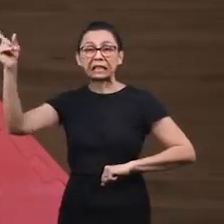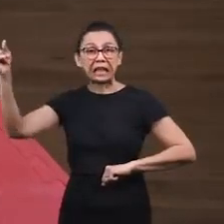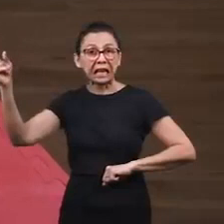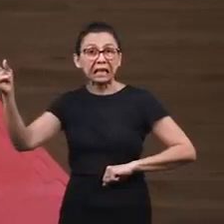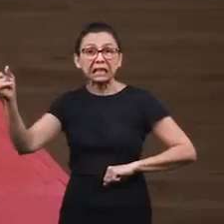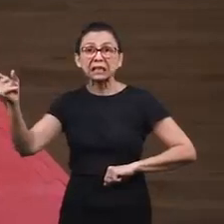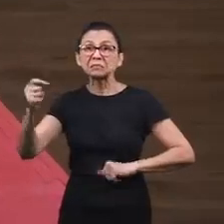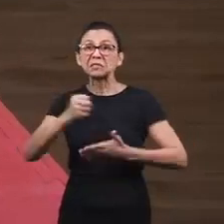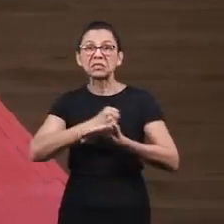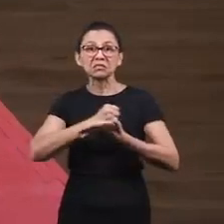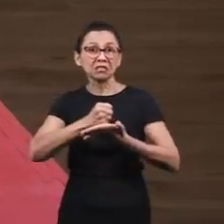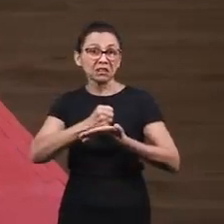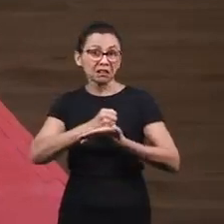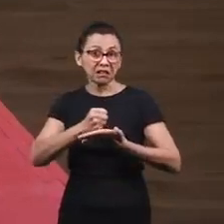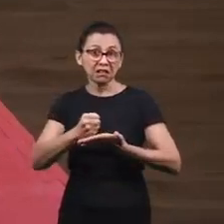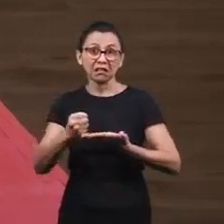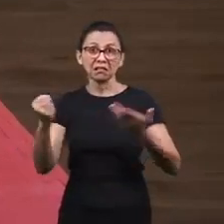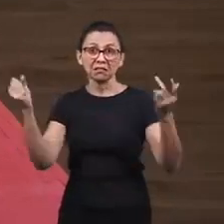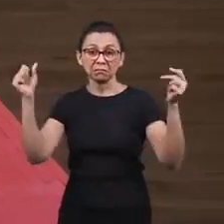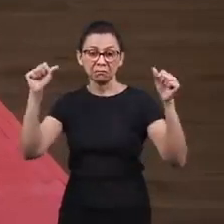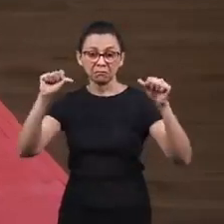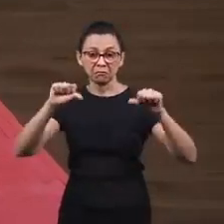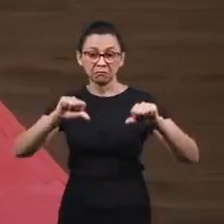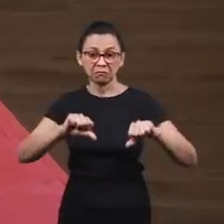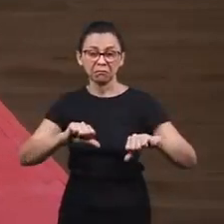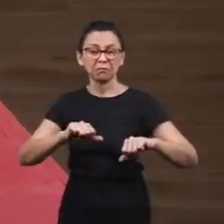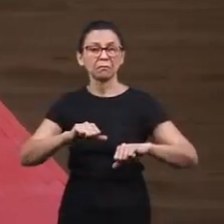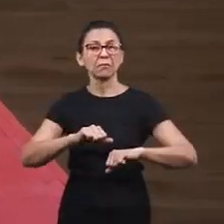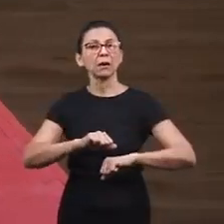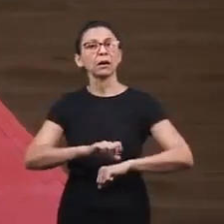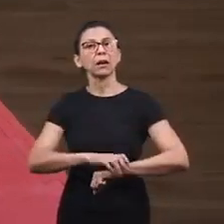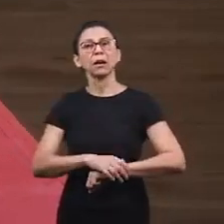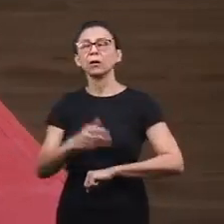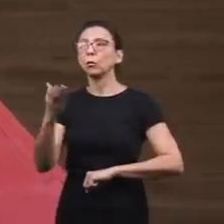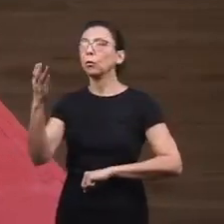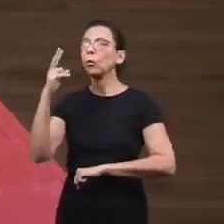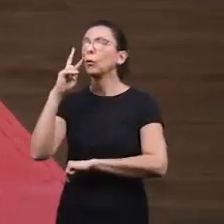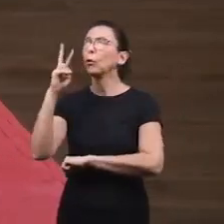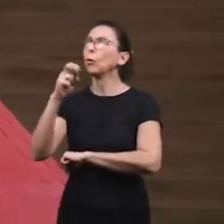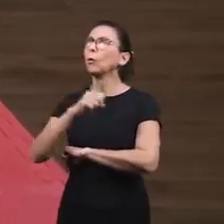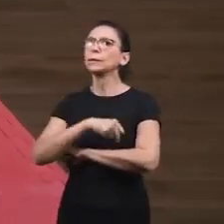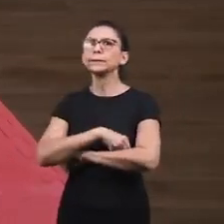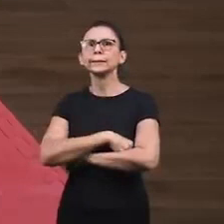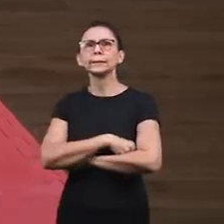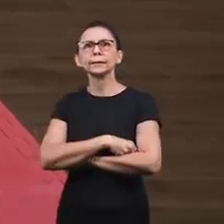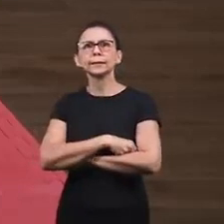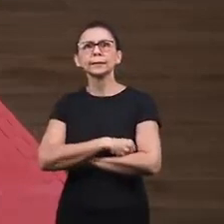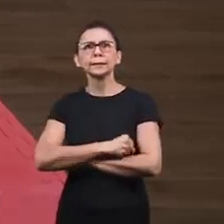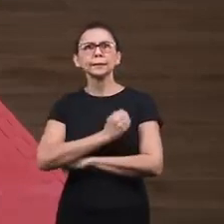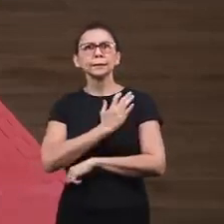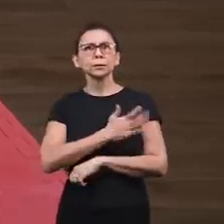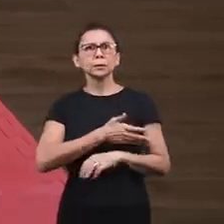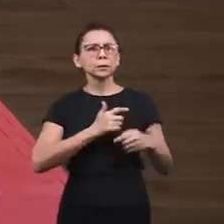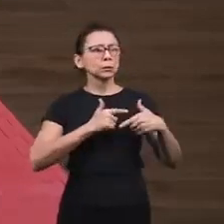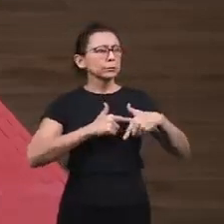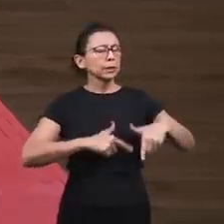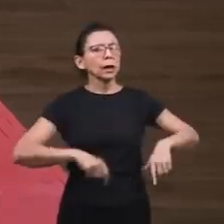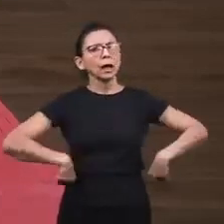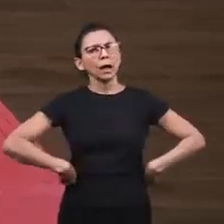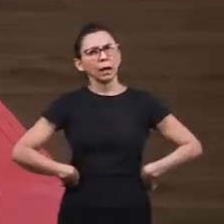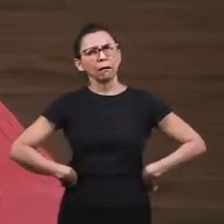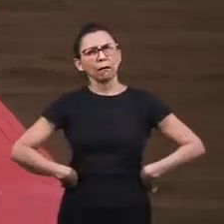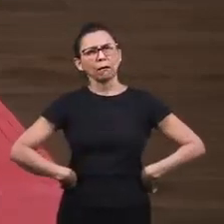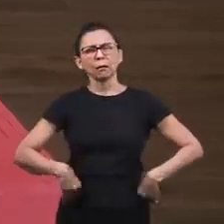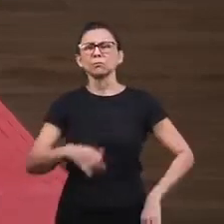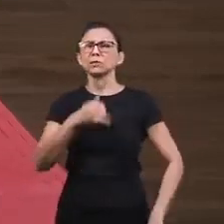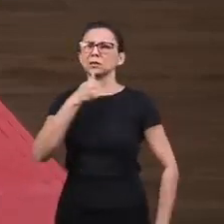They lost everything, all the blessings that they had. And they were like this, with empty hearts.